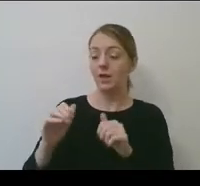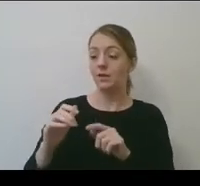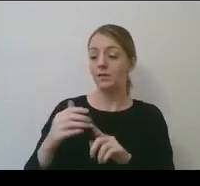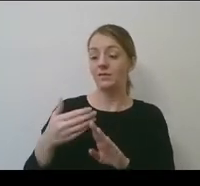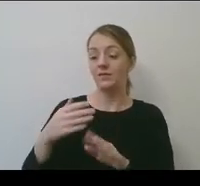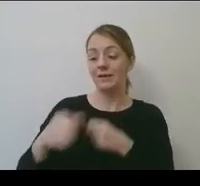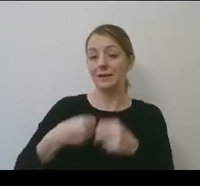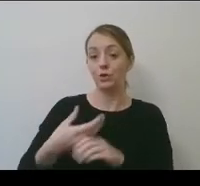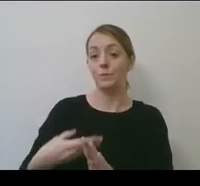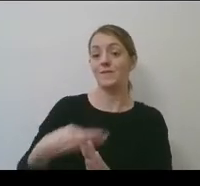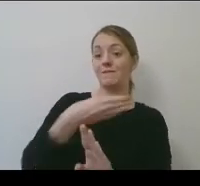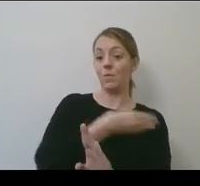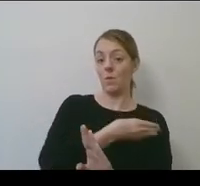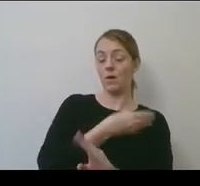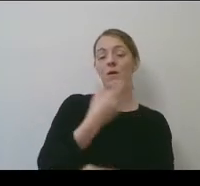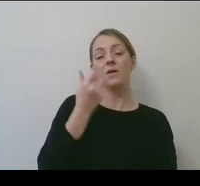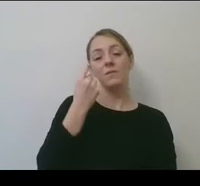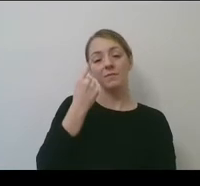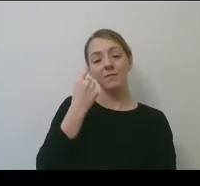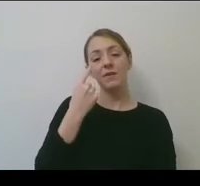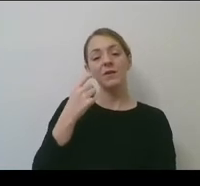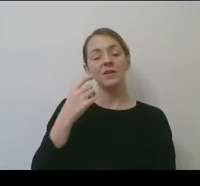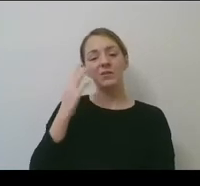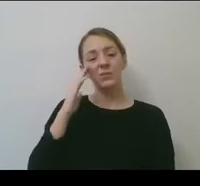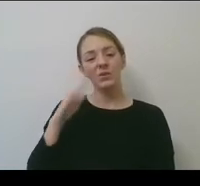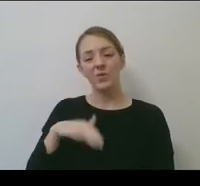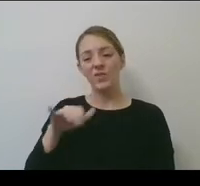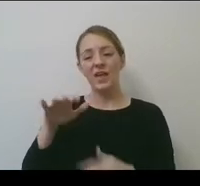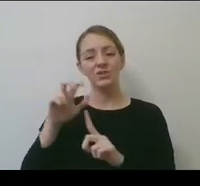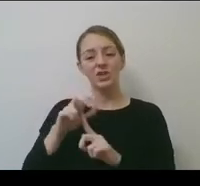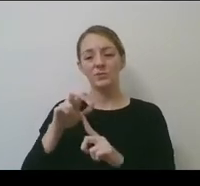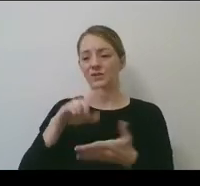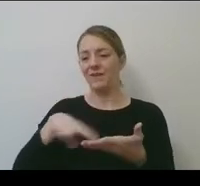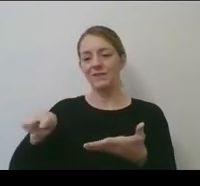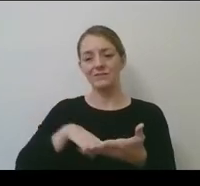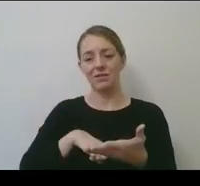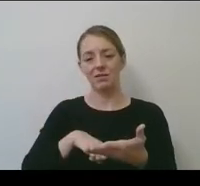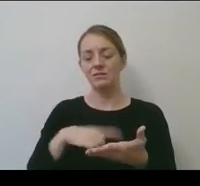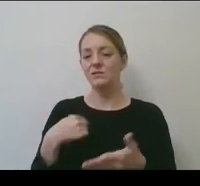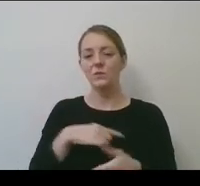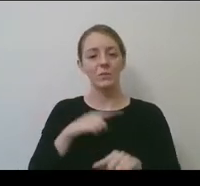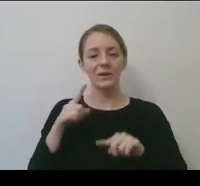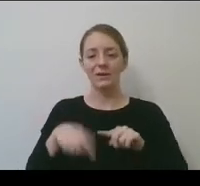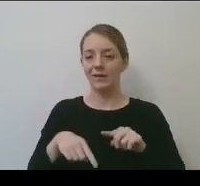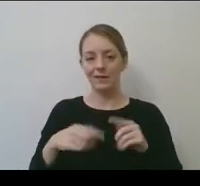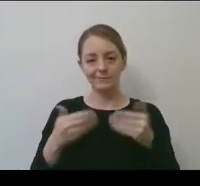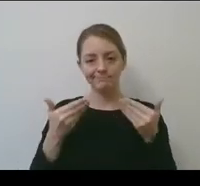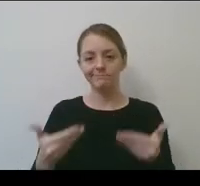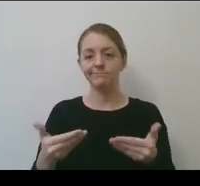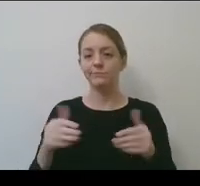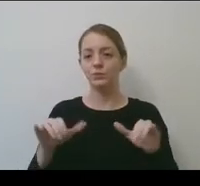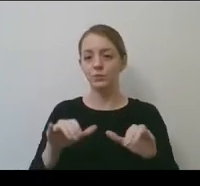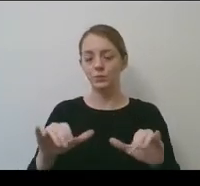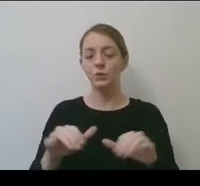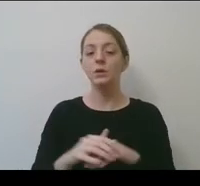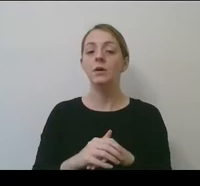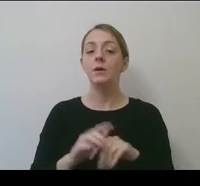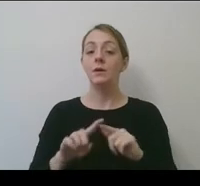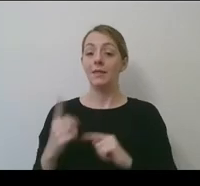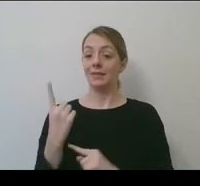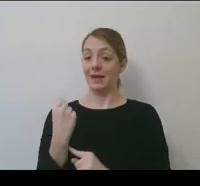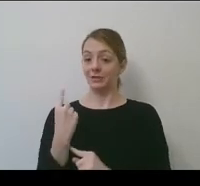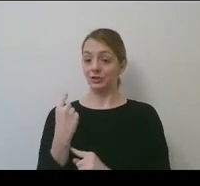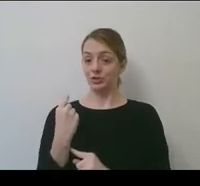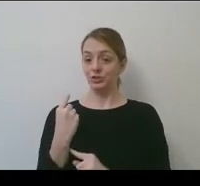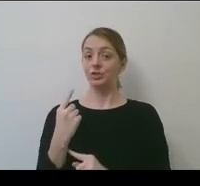as we know, the championship was canceled, so we weren't able to execute that. But, um, last year we saw